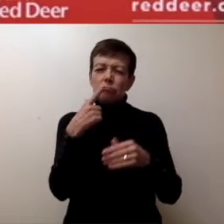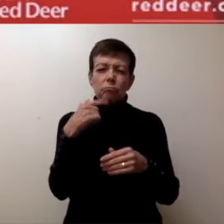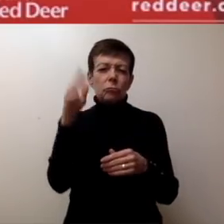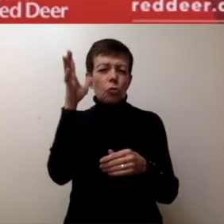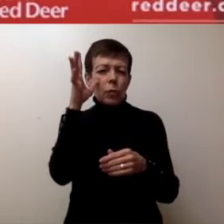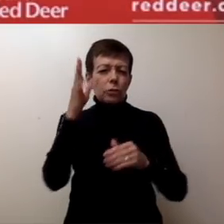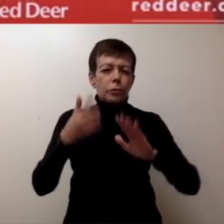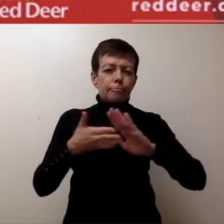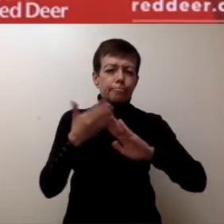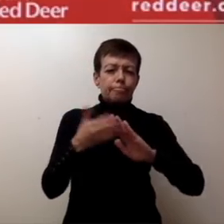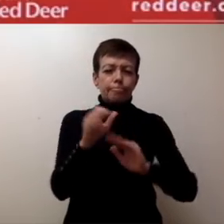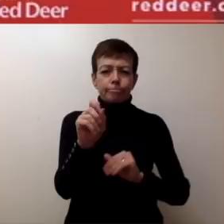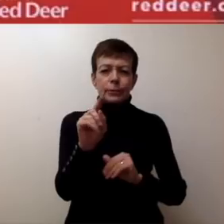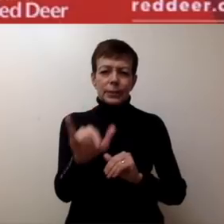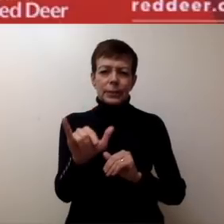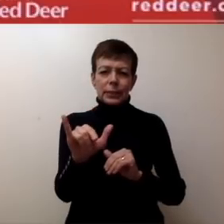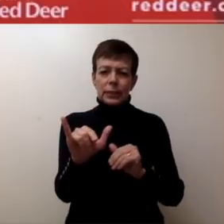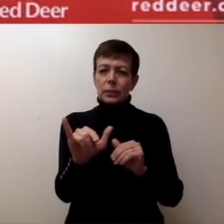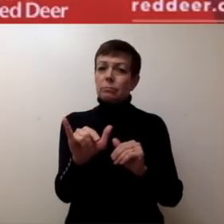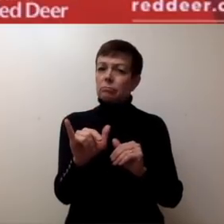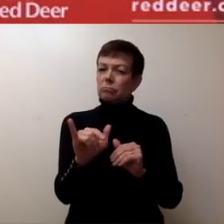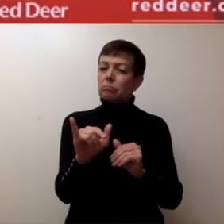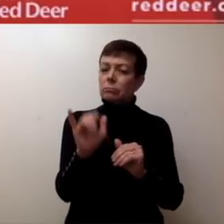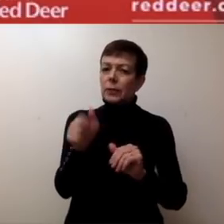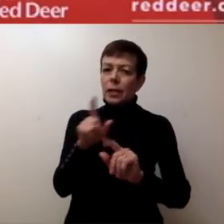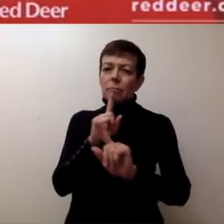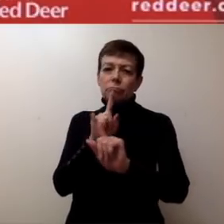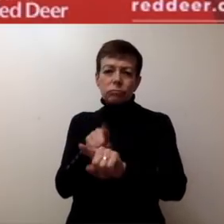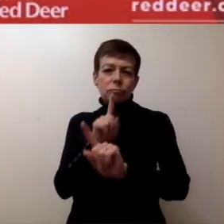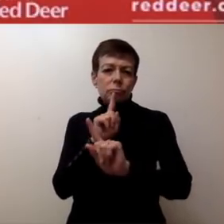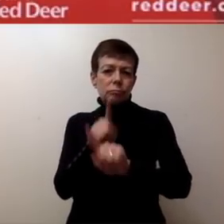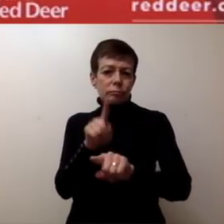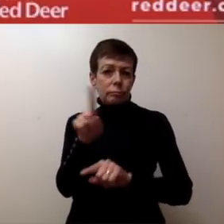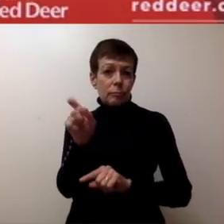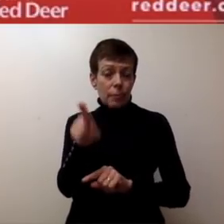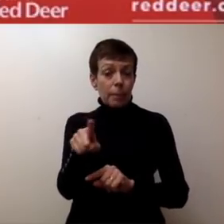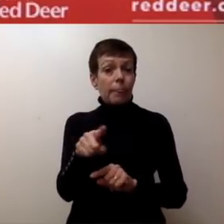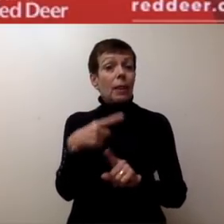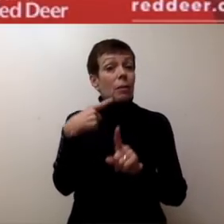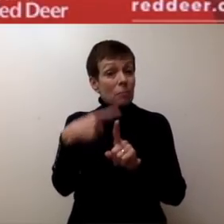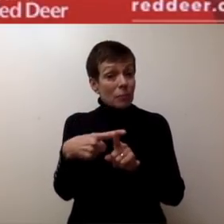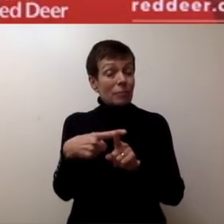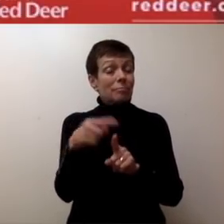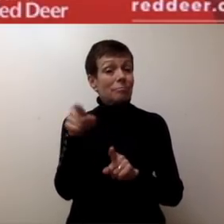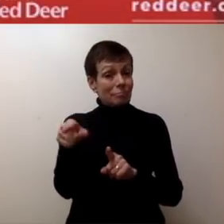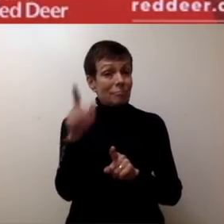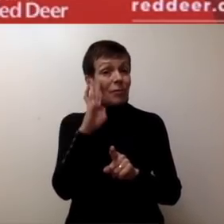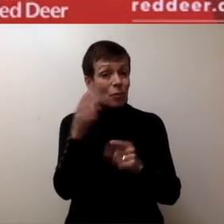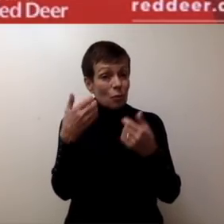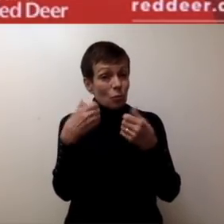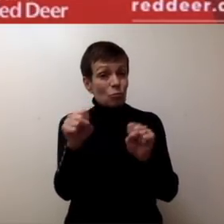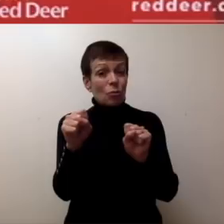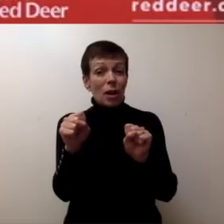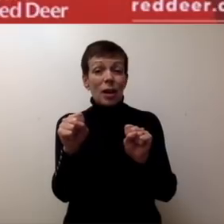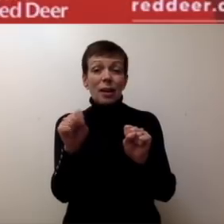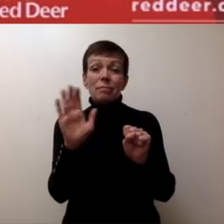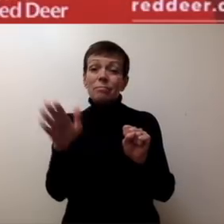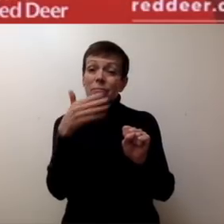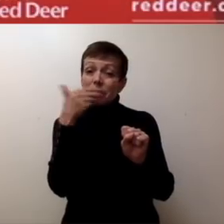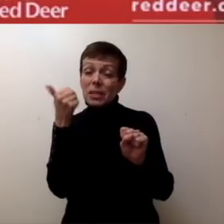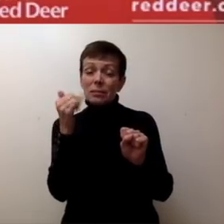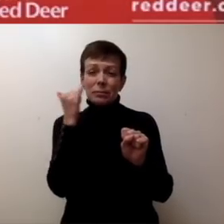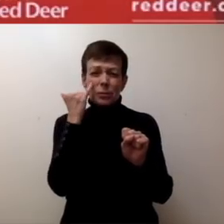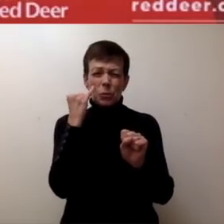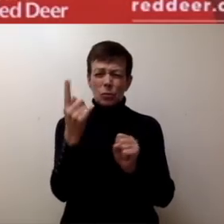impacts that that may have on you and your loved ones. But they will also do their best to route you to provincial and federal